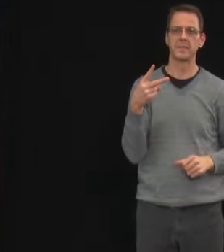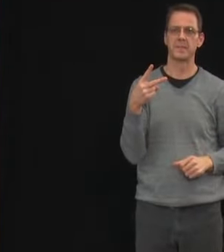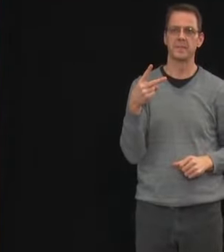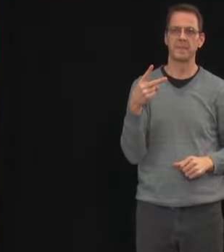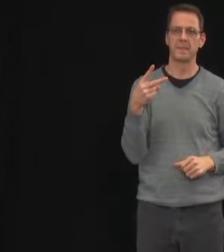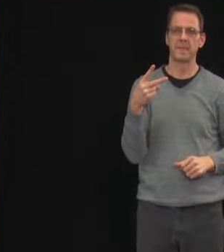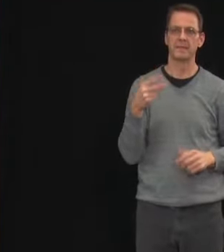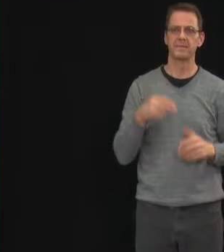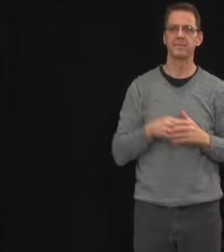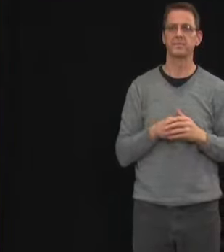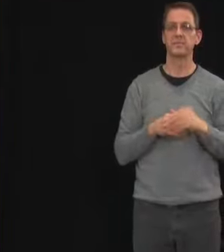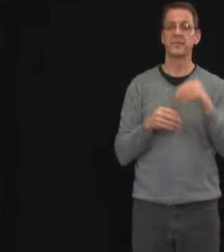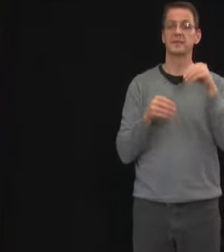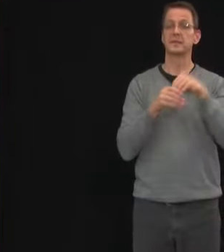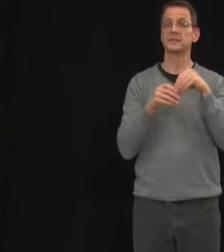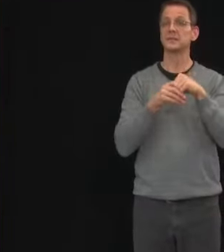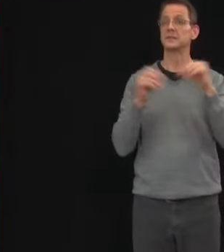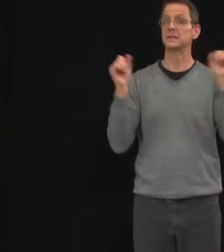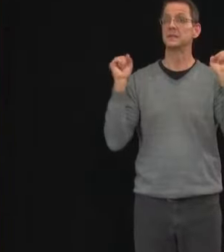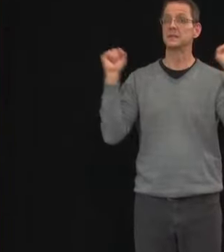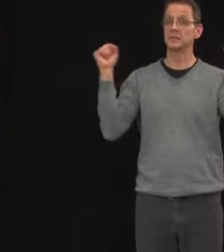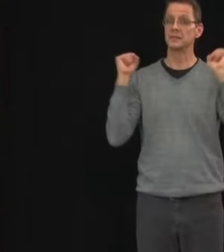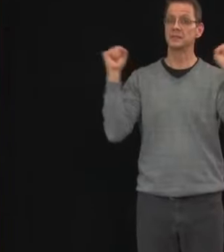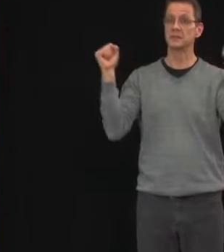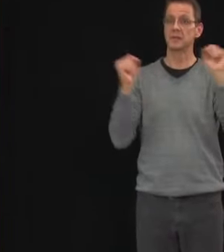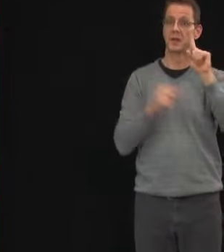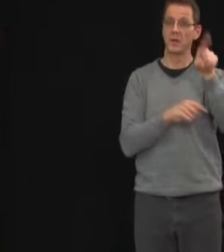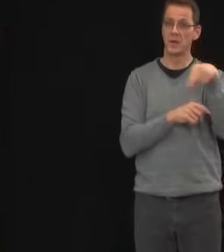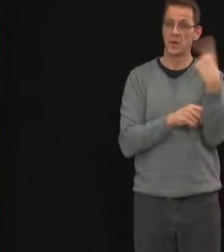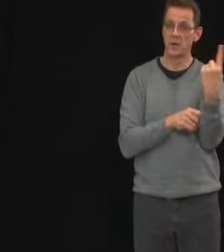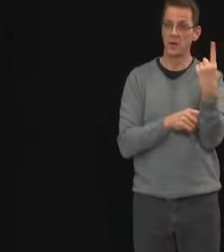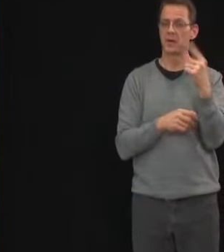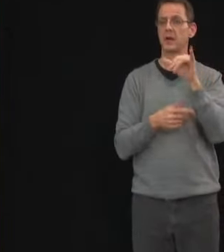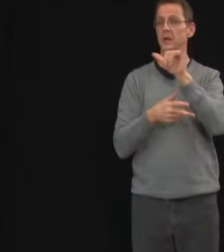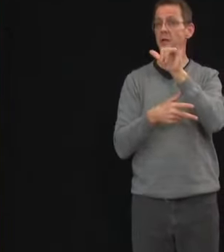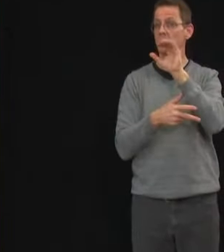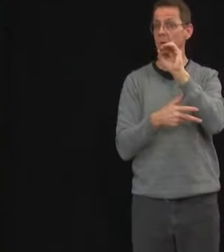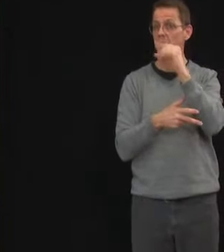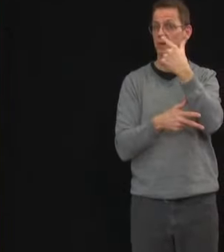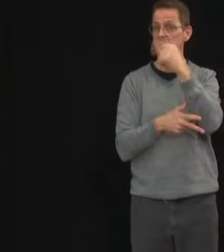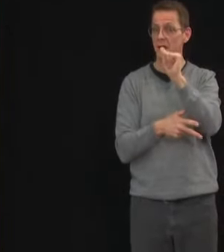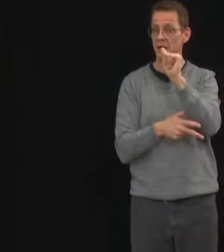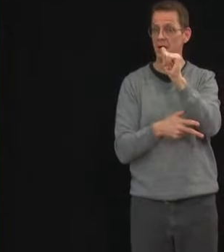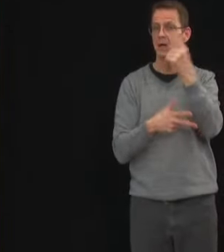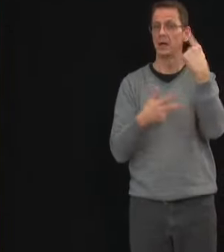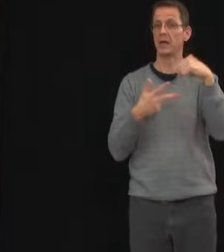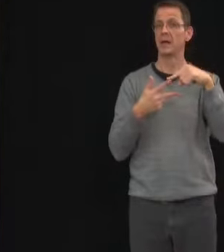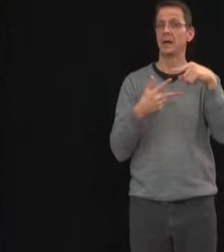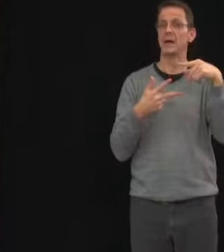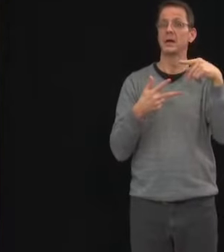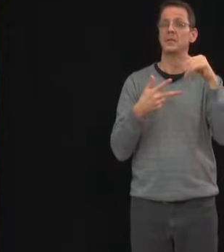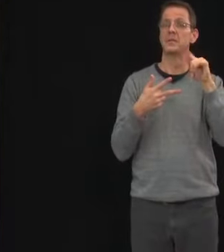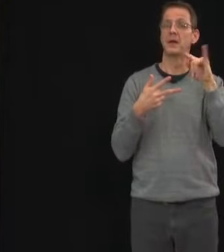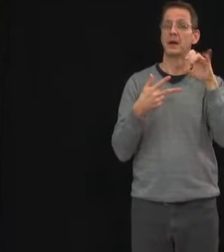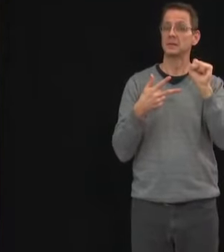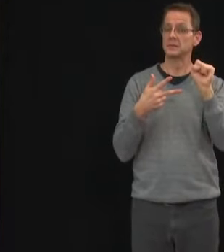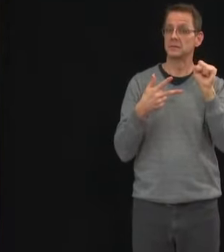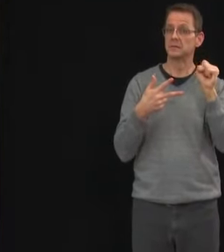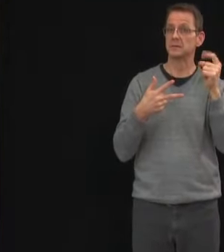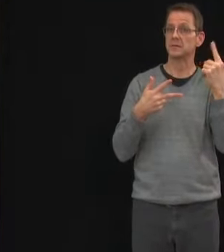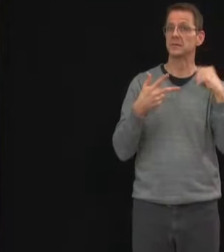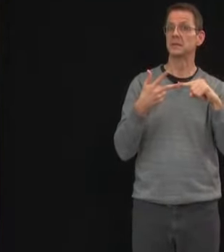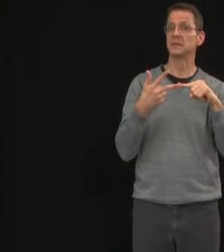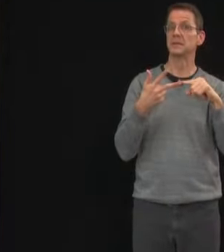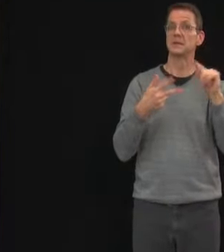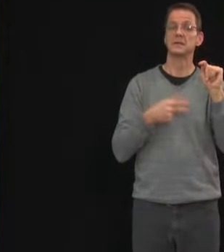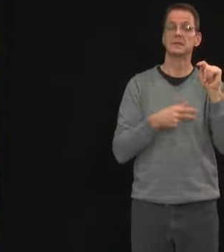are eager to get back to other activities like running on the treadmill. High intensity activities like that are still only allowed on a one